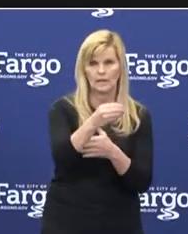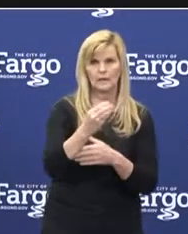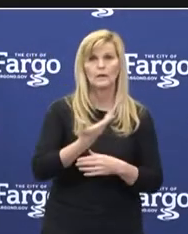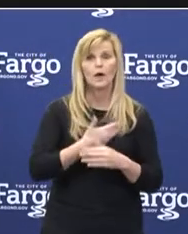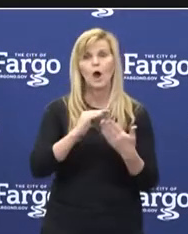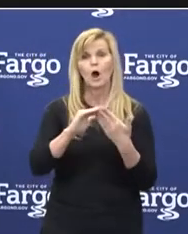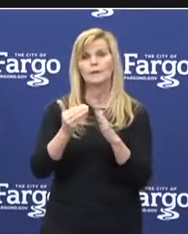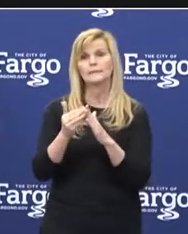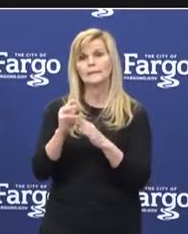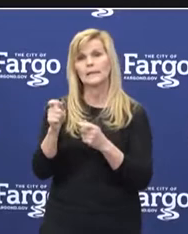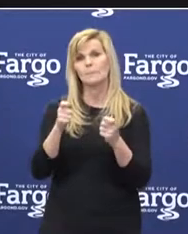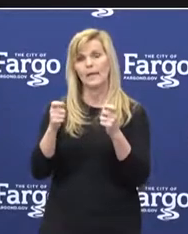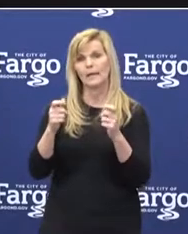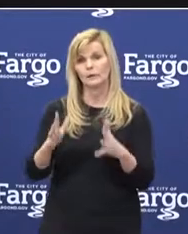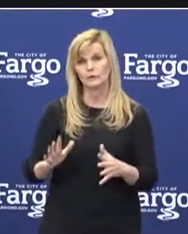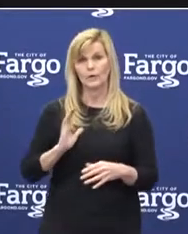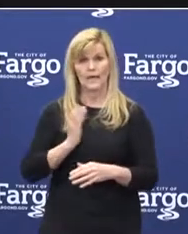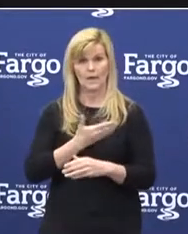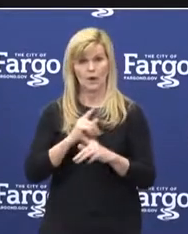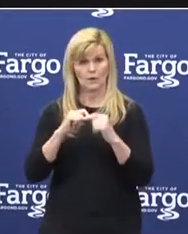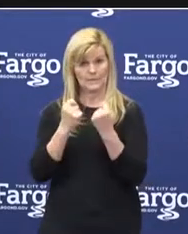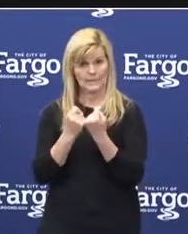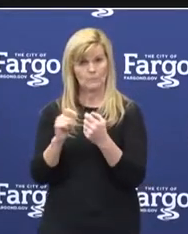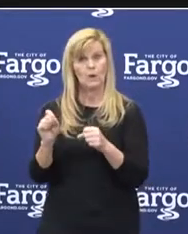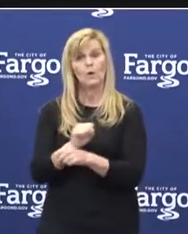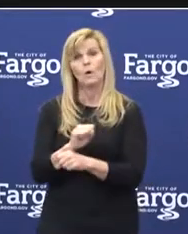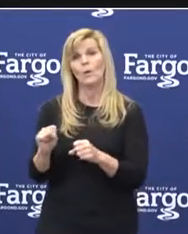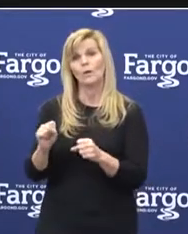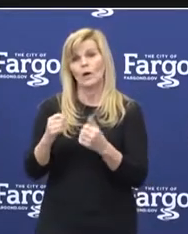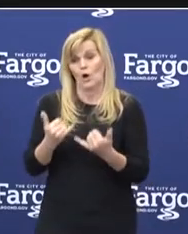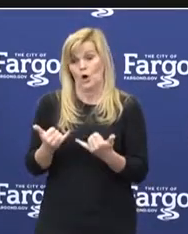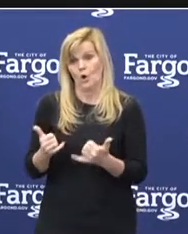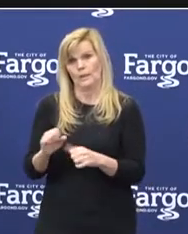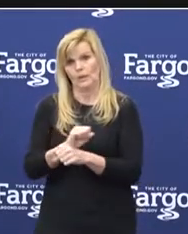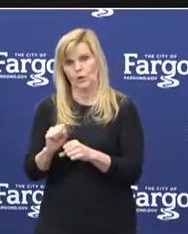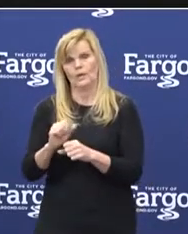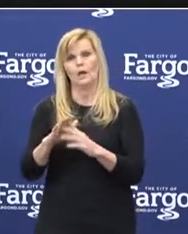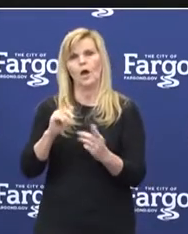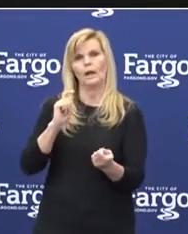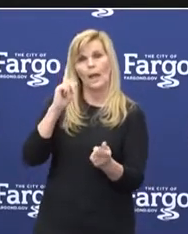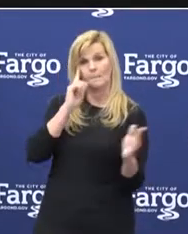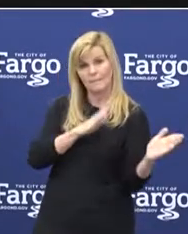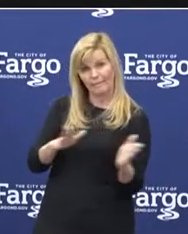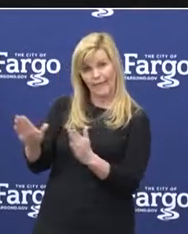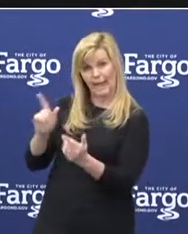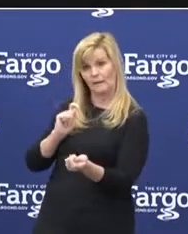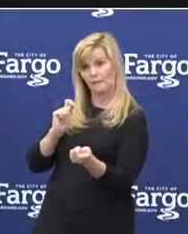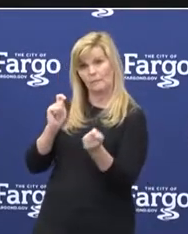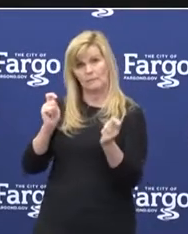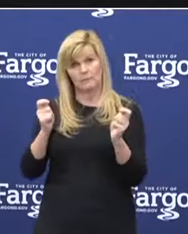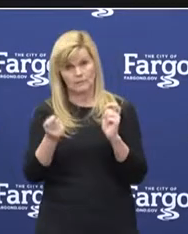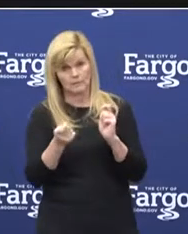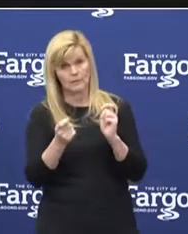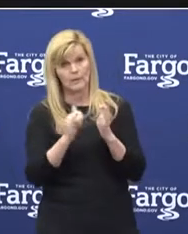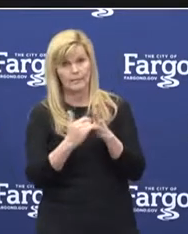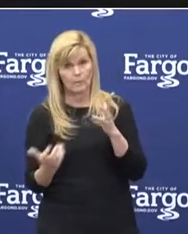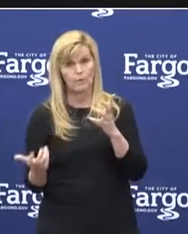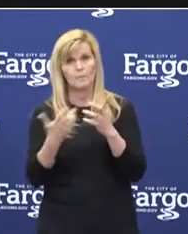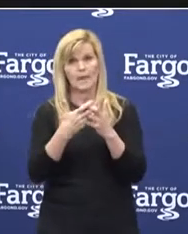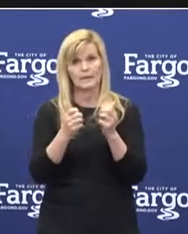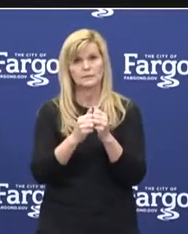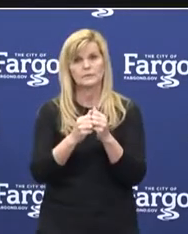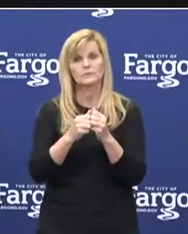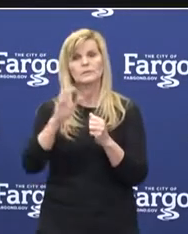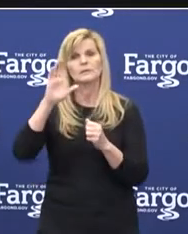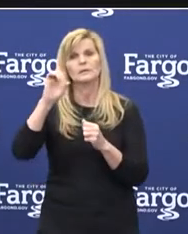Christina Volkers, and her team are currently working on a transition plan that is consistent with Governor Walz